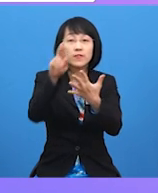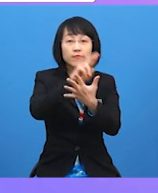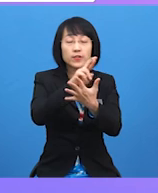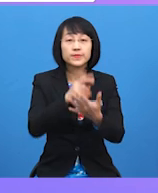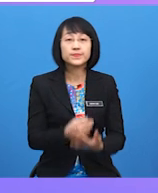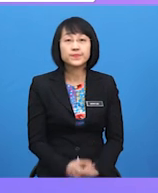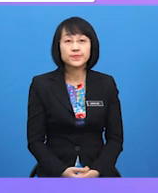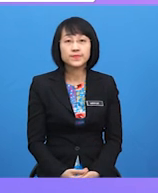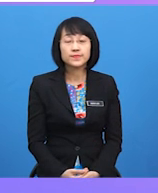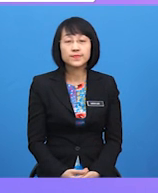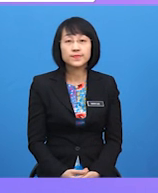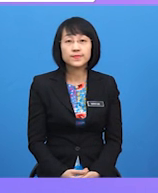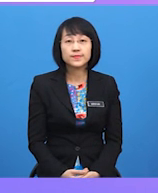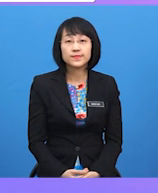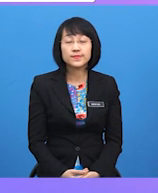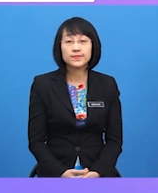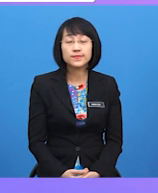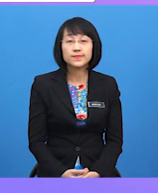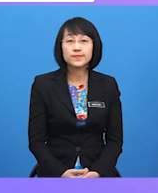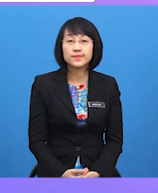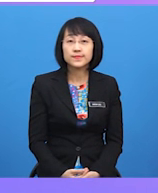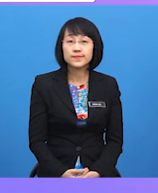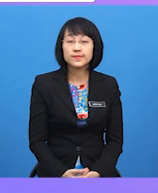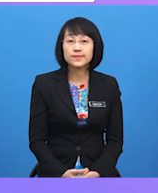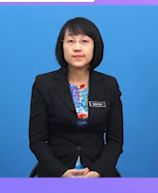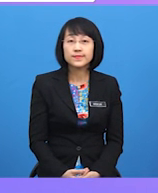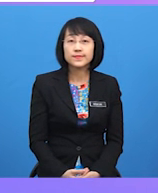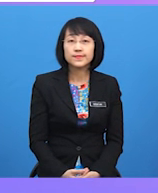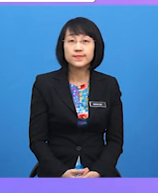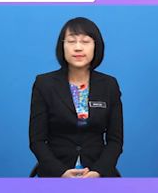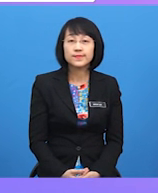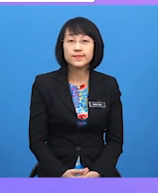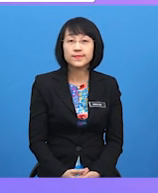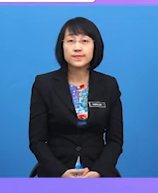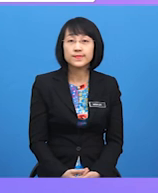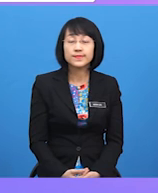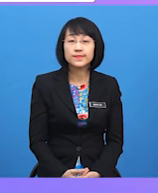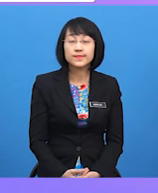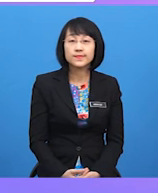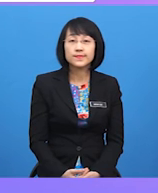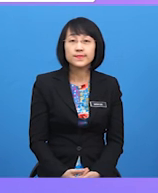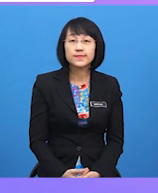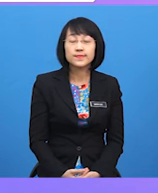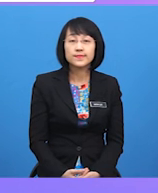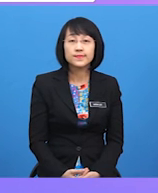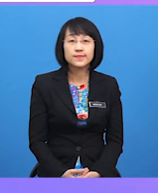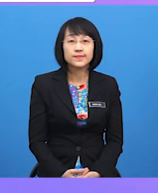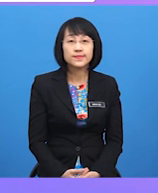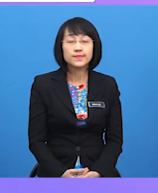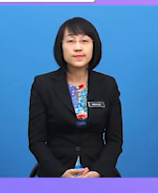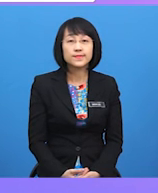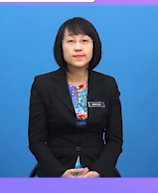You could look around the different rooms. You could see lots of his possessions too.